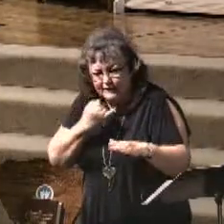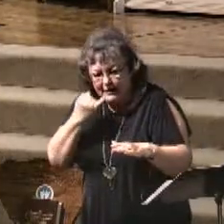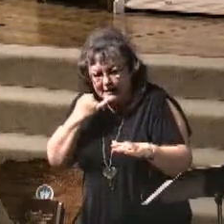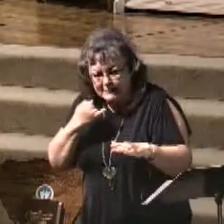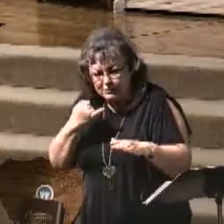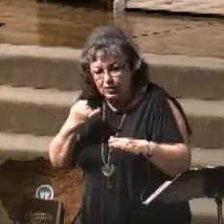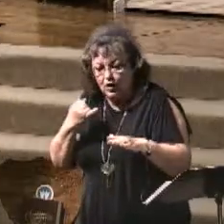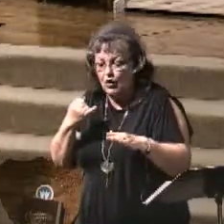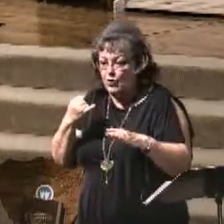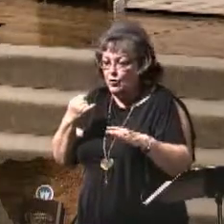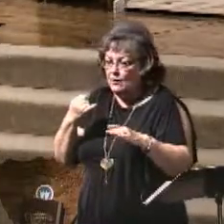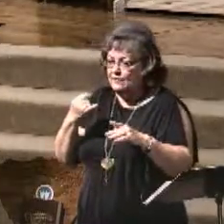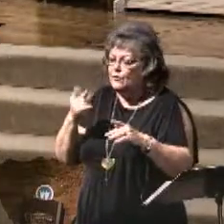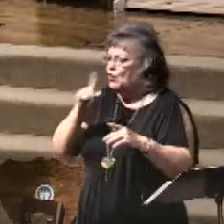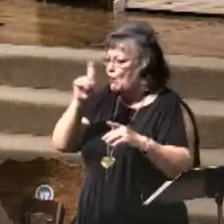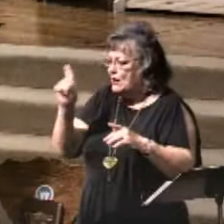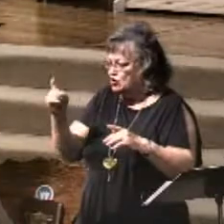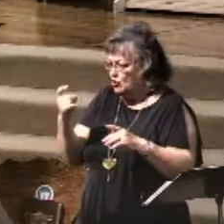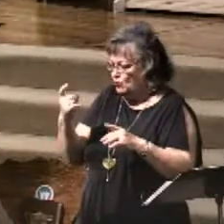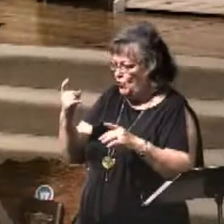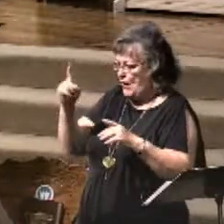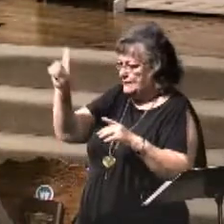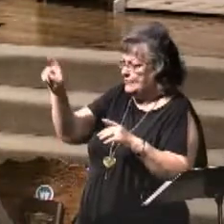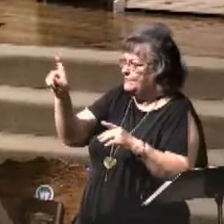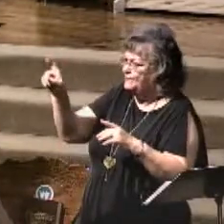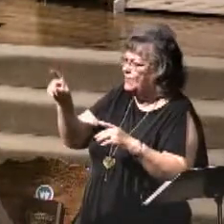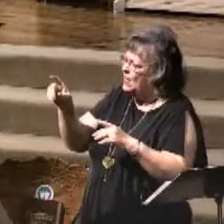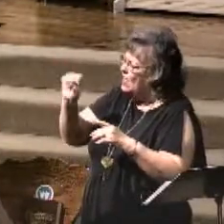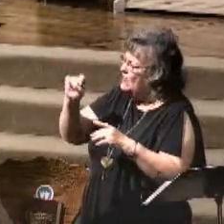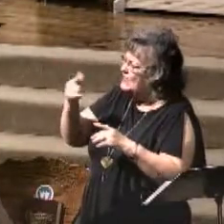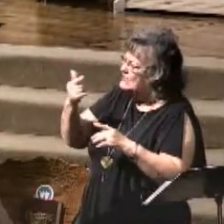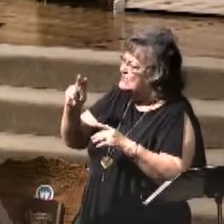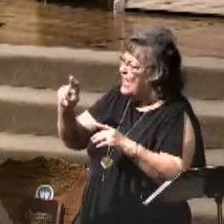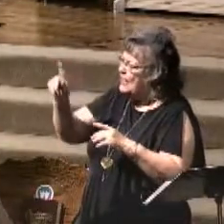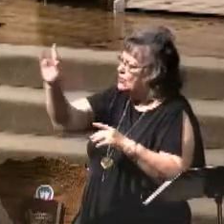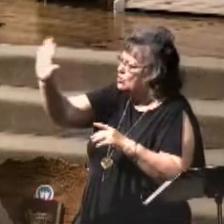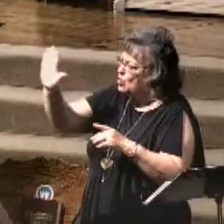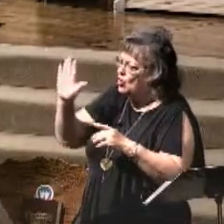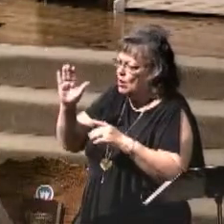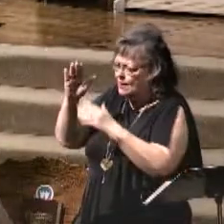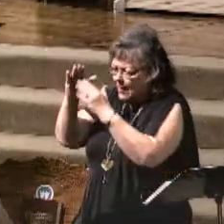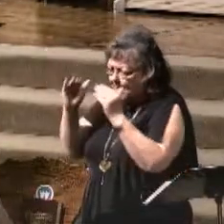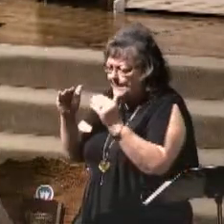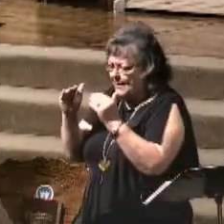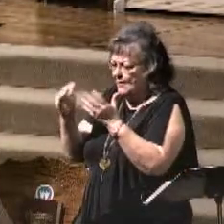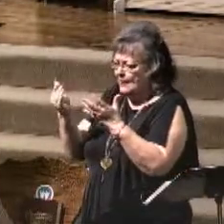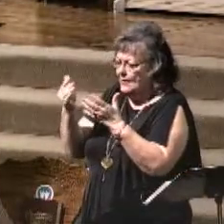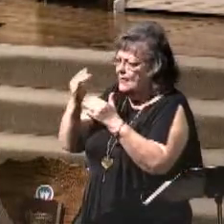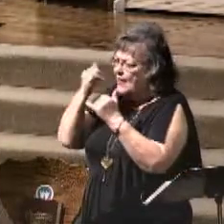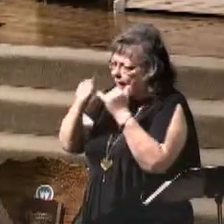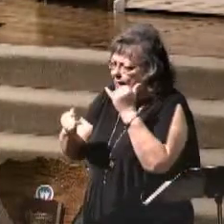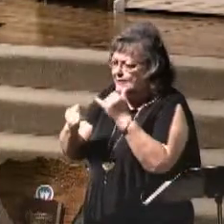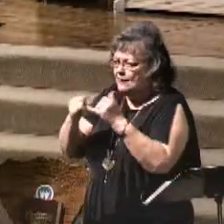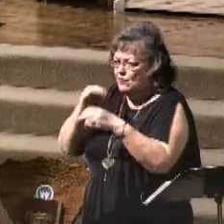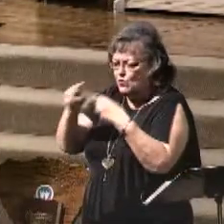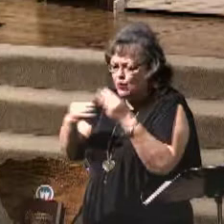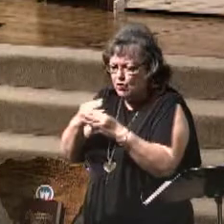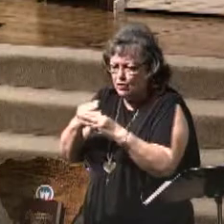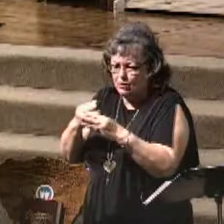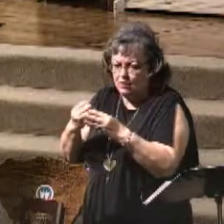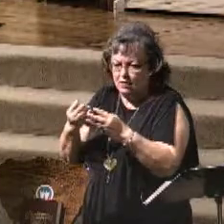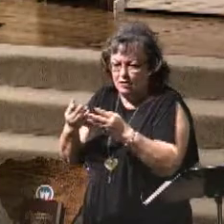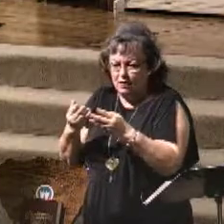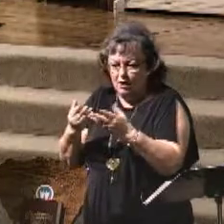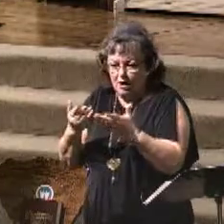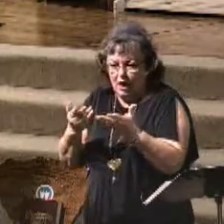when the answer, the question was, what shall be the sign of thy coming, and of the end of the world? This world is going to come